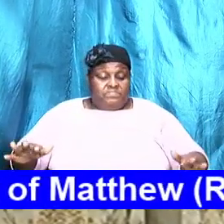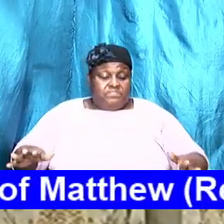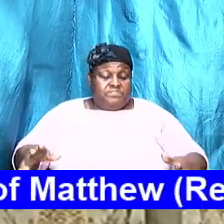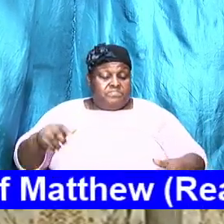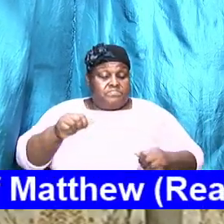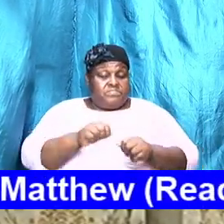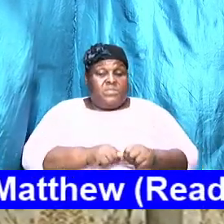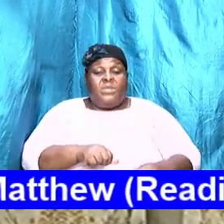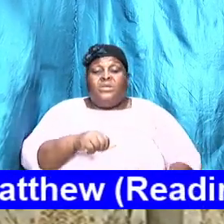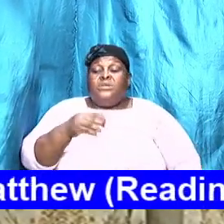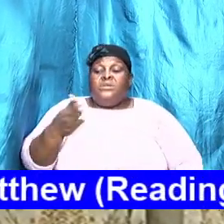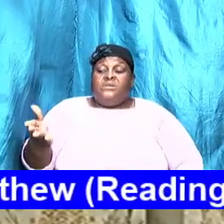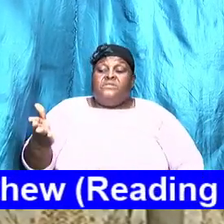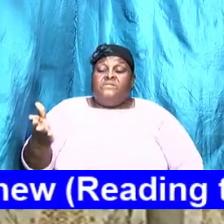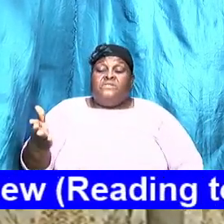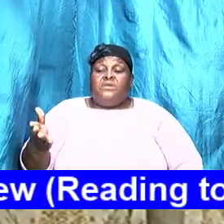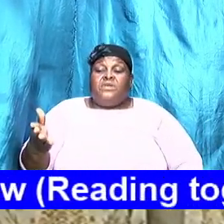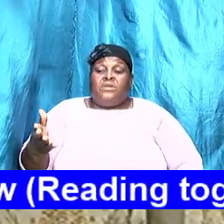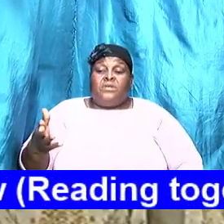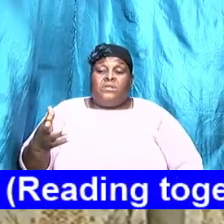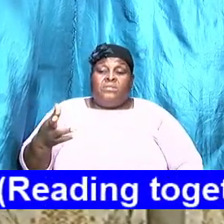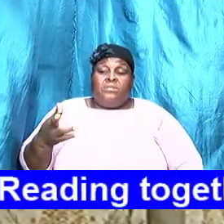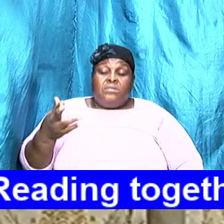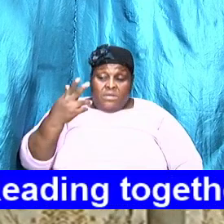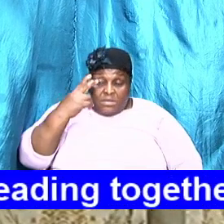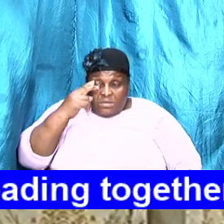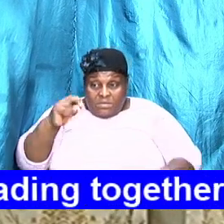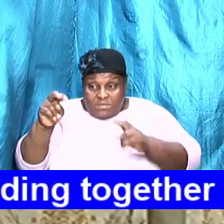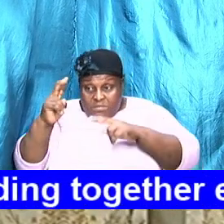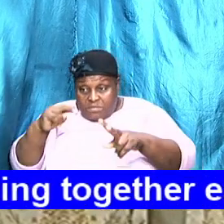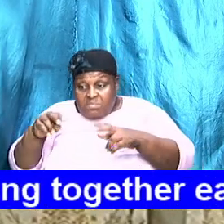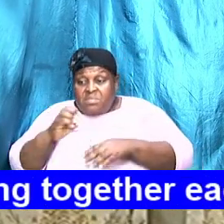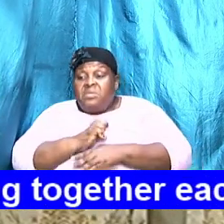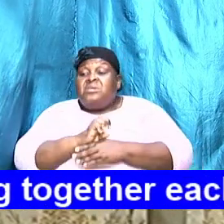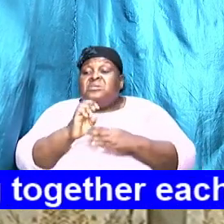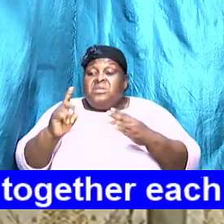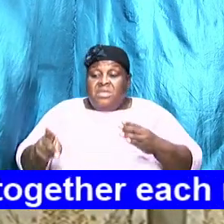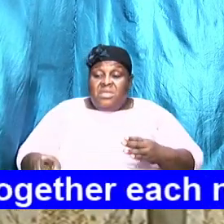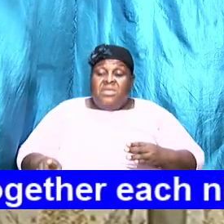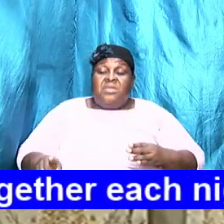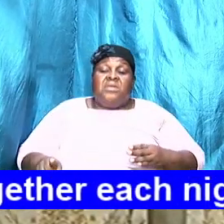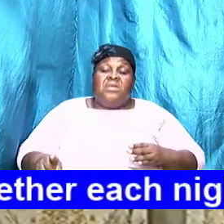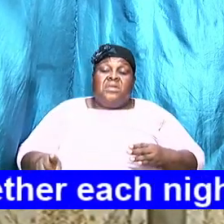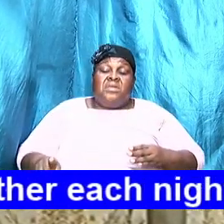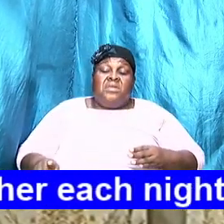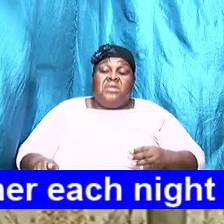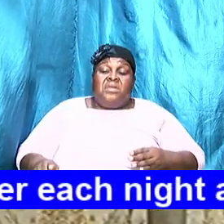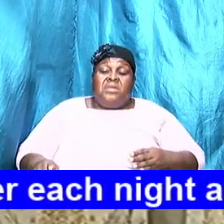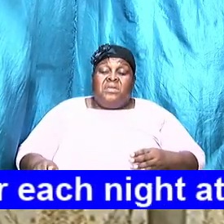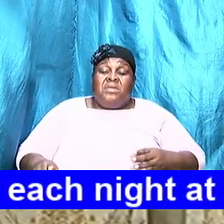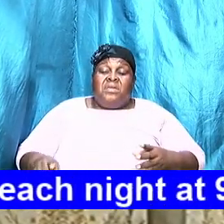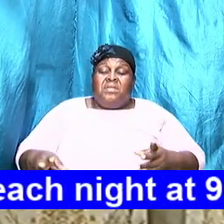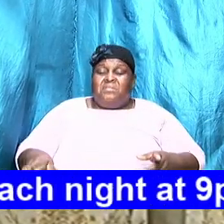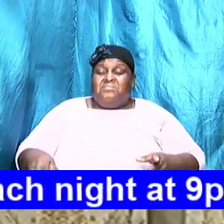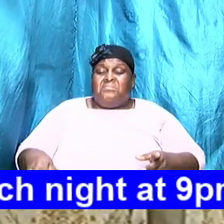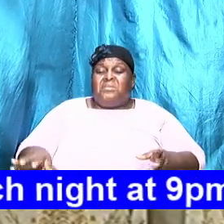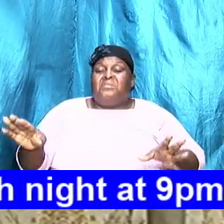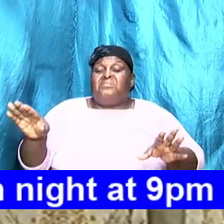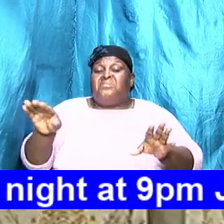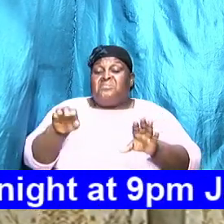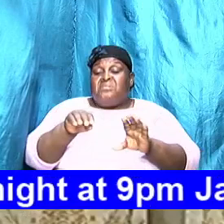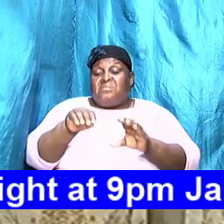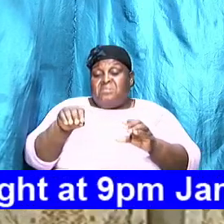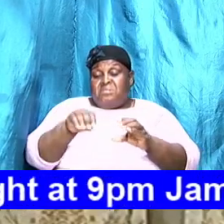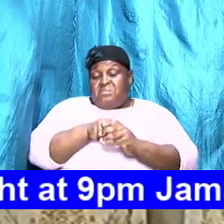end results, reflected conclusions that